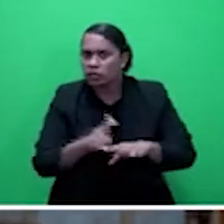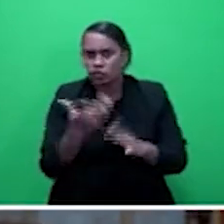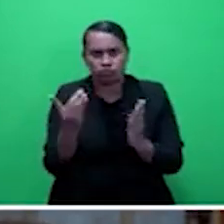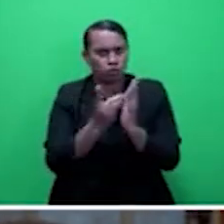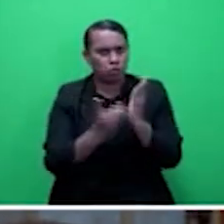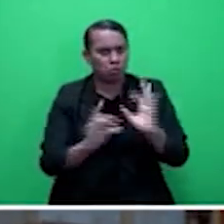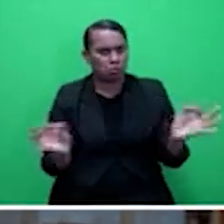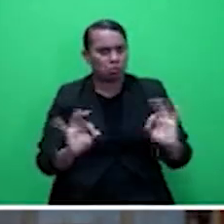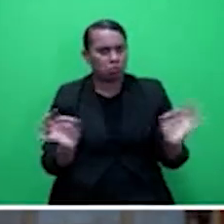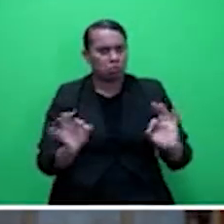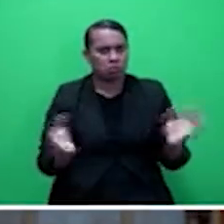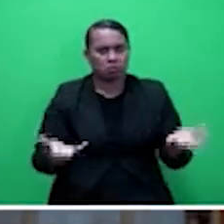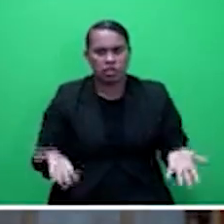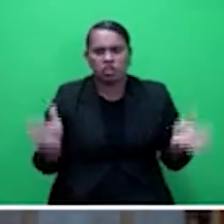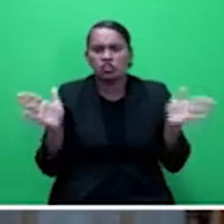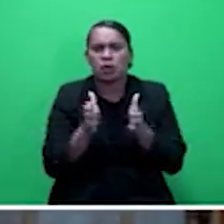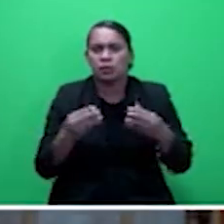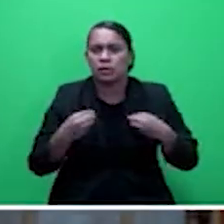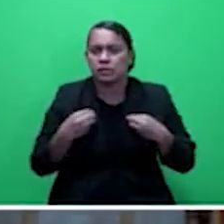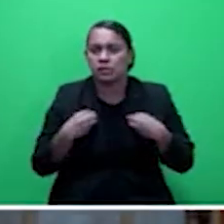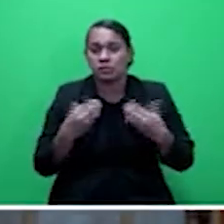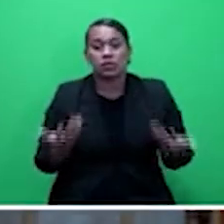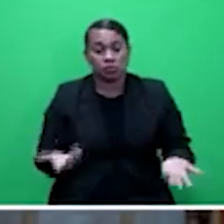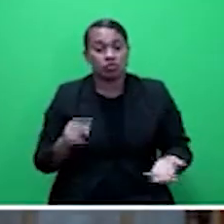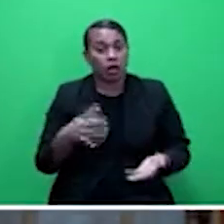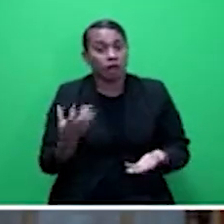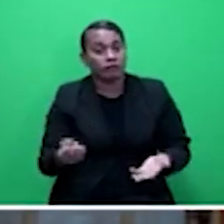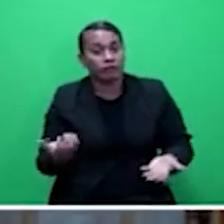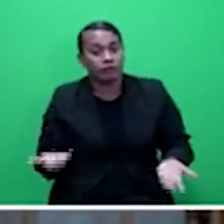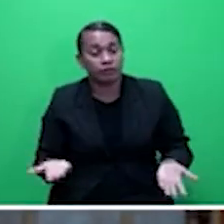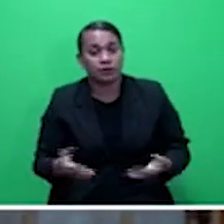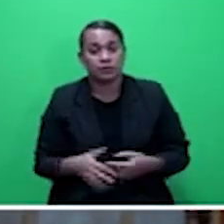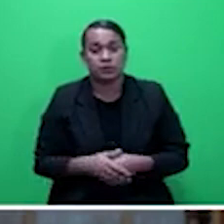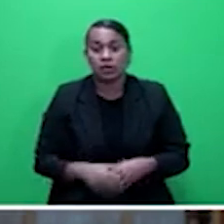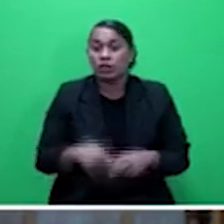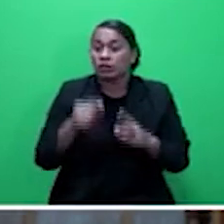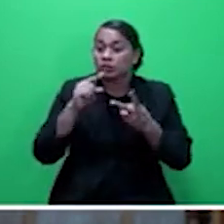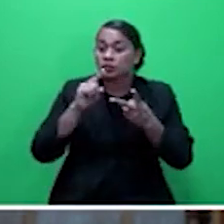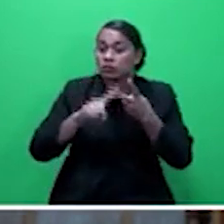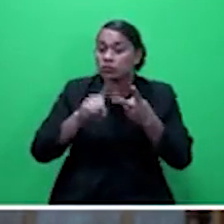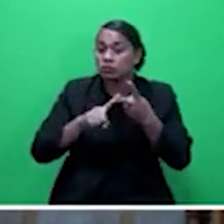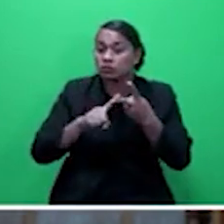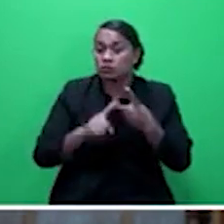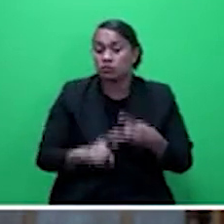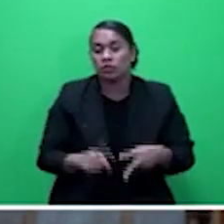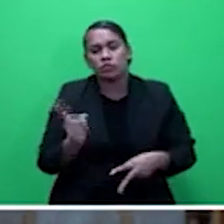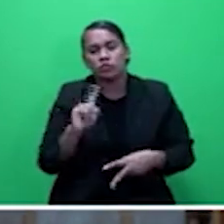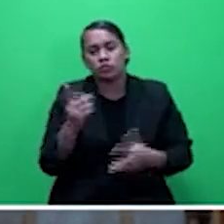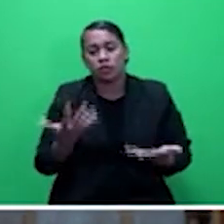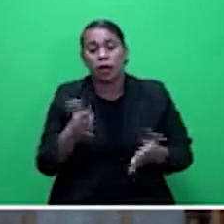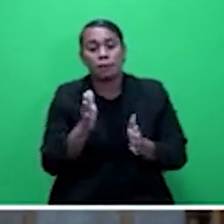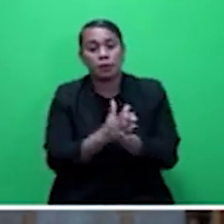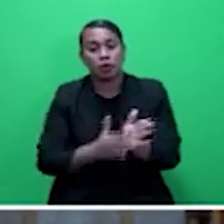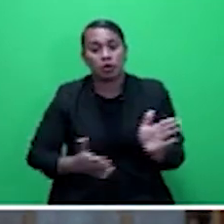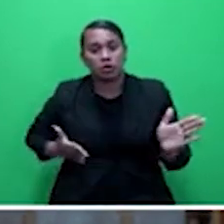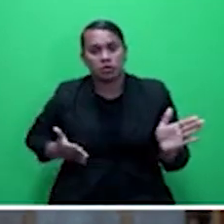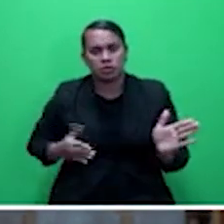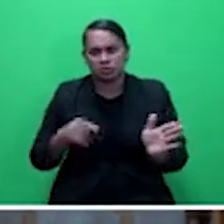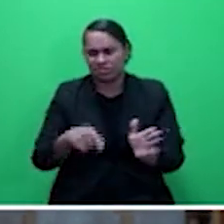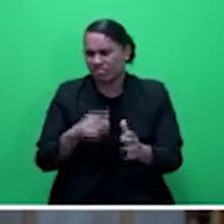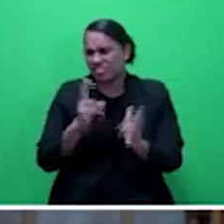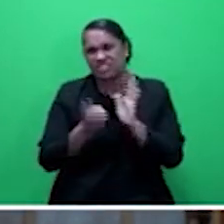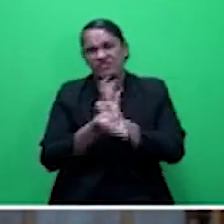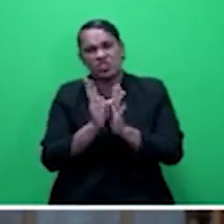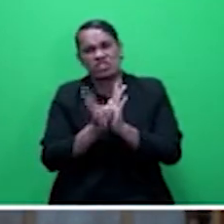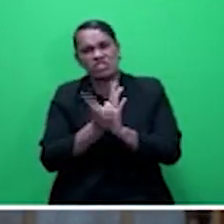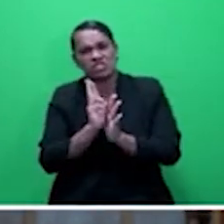Another area where concern was expressed was the delay in the review of the